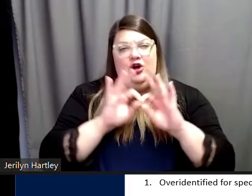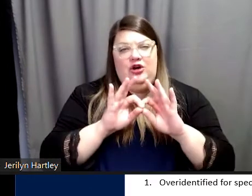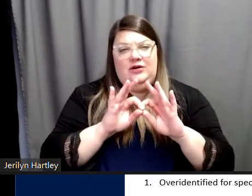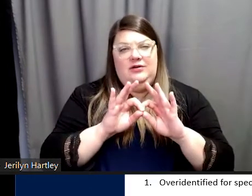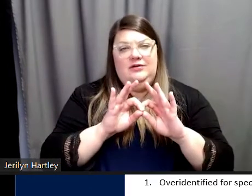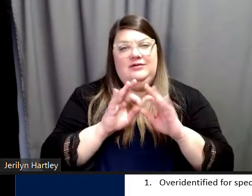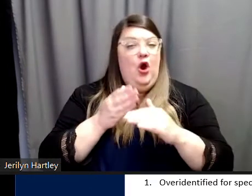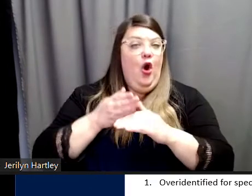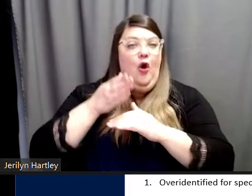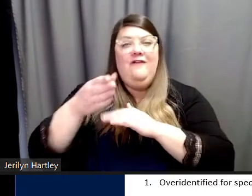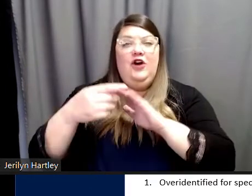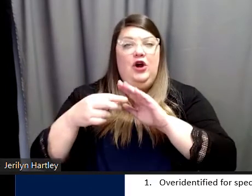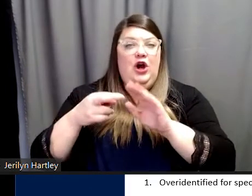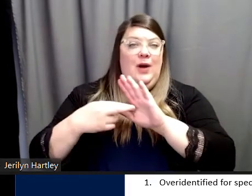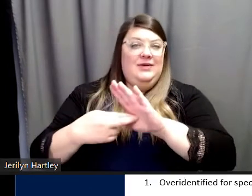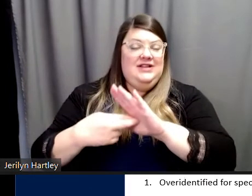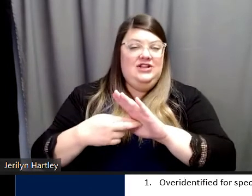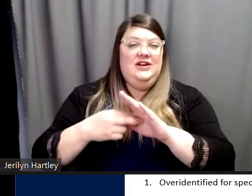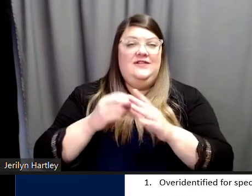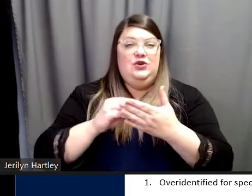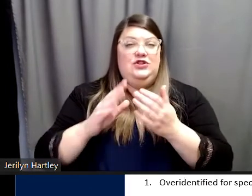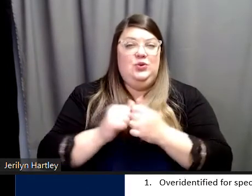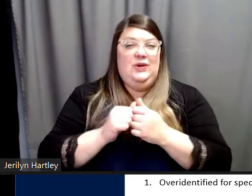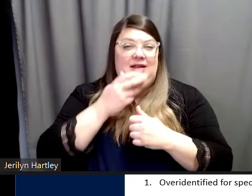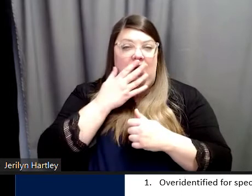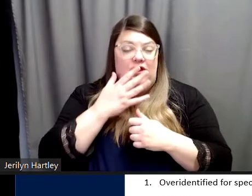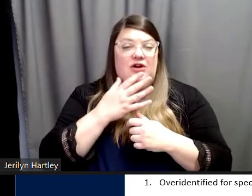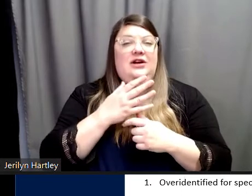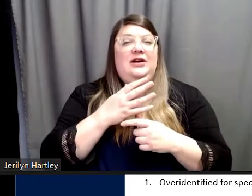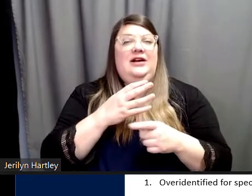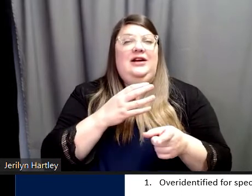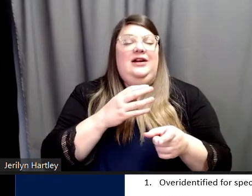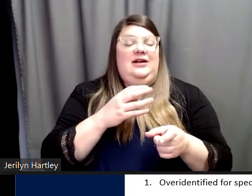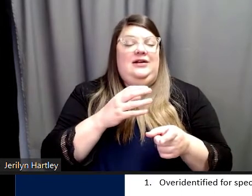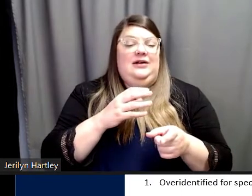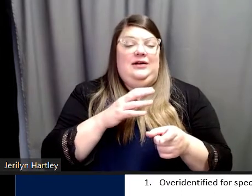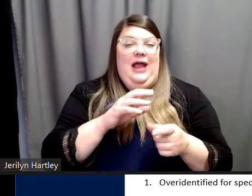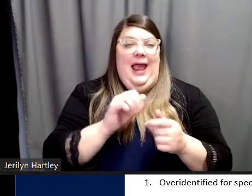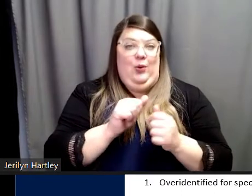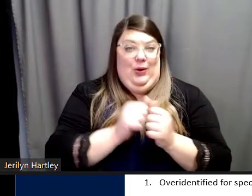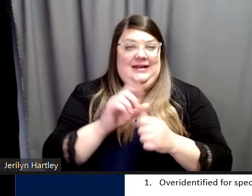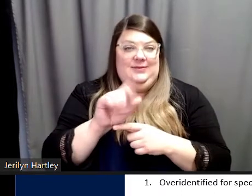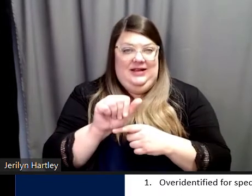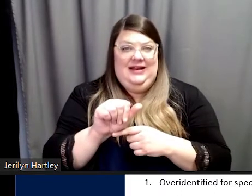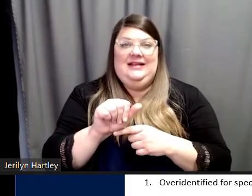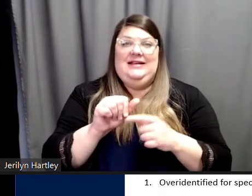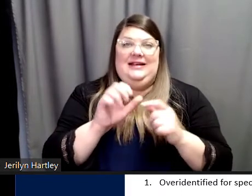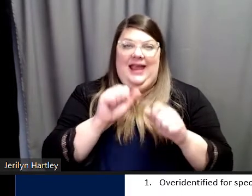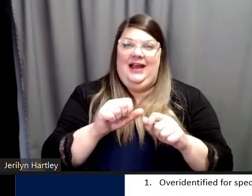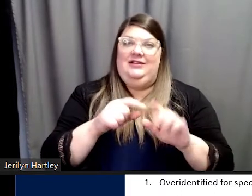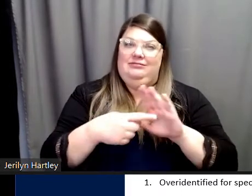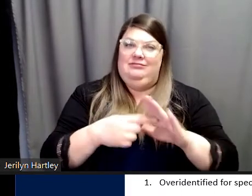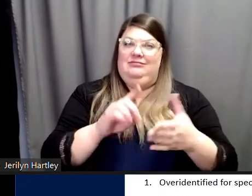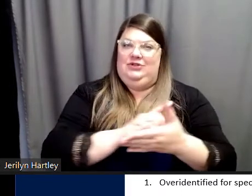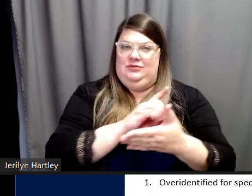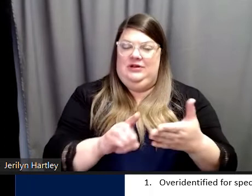So-representation of students of color with disabilities can indicate bias within the system. For example, black students are